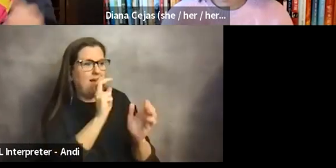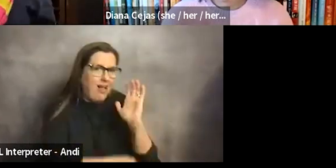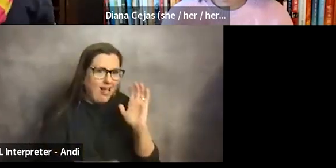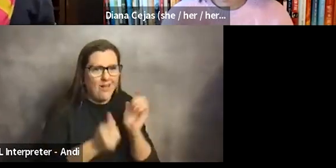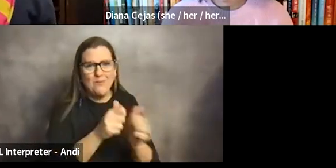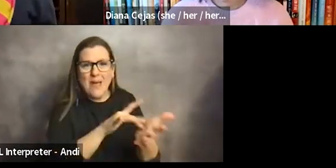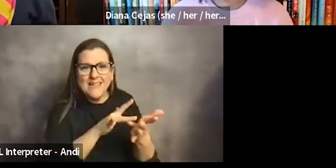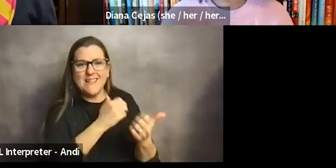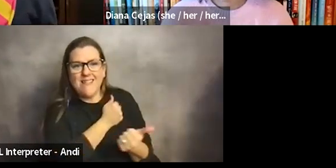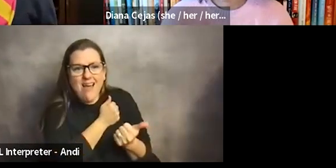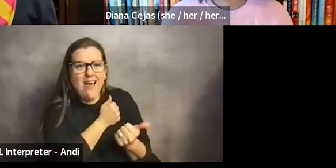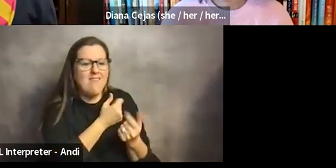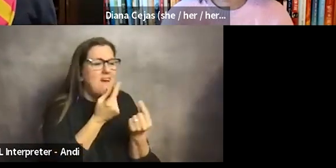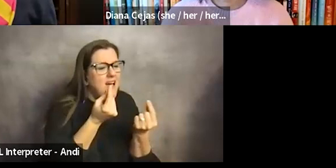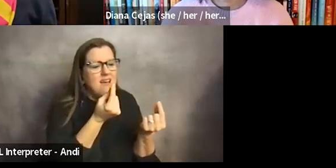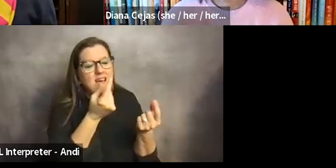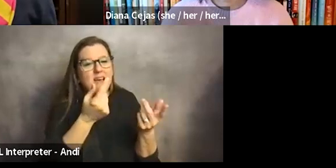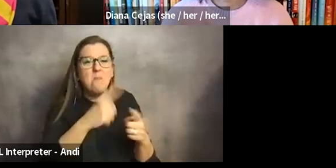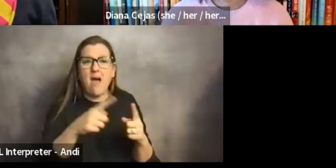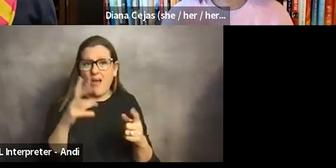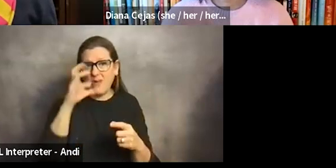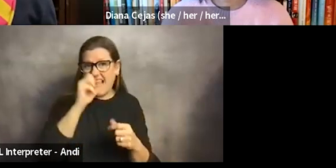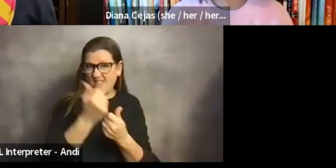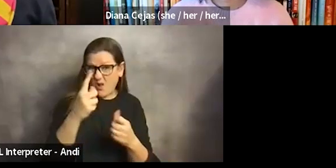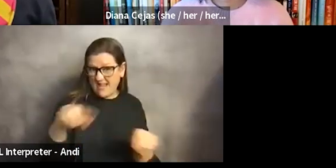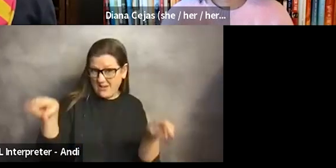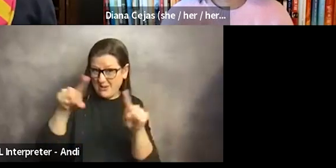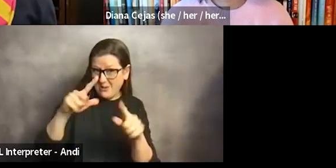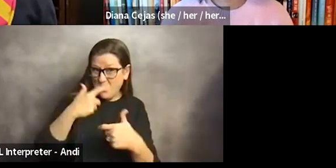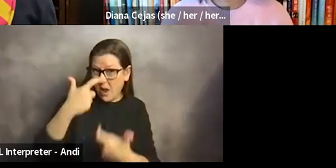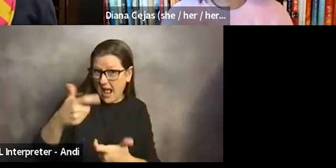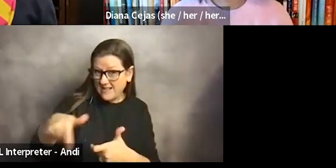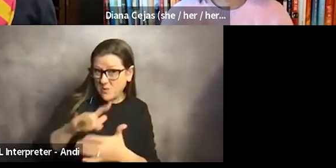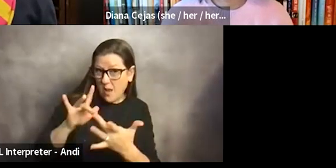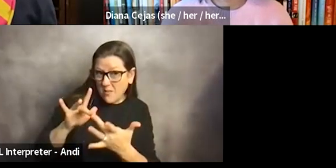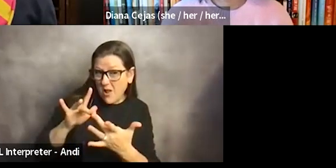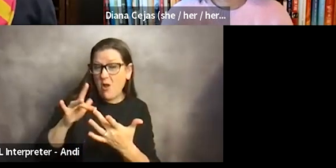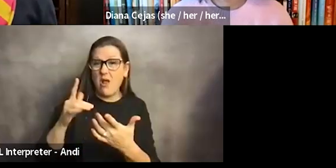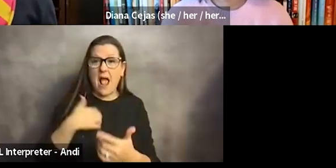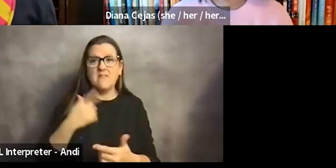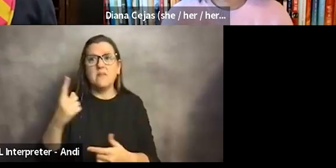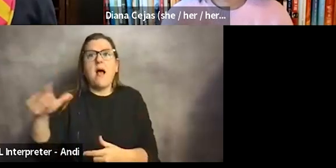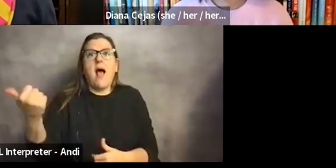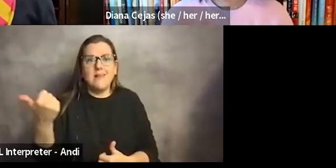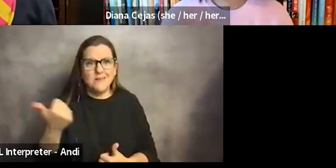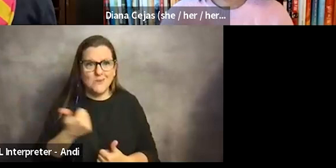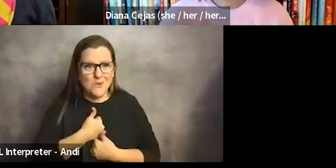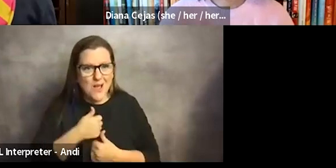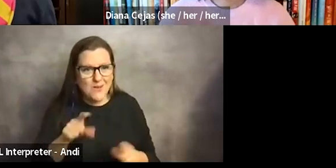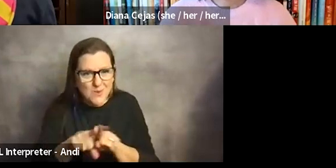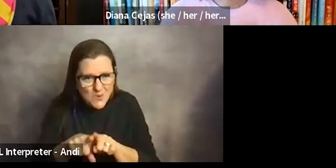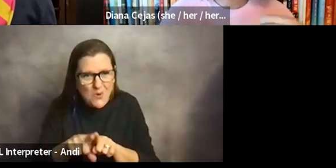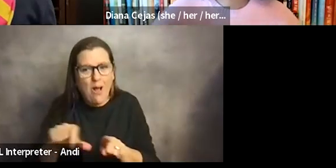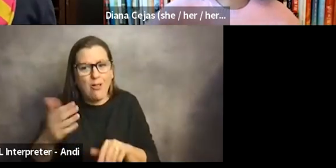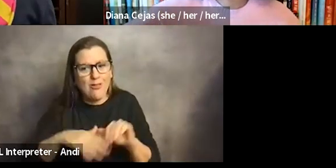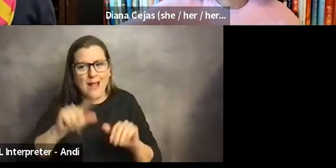But my guess is that everyone on this panel and everyone attending this webinar has something else that they love other than medicine. And that should really be in